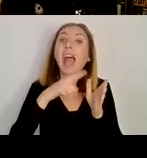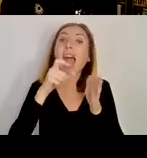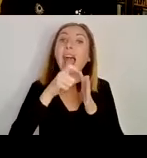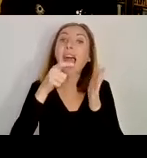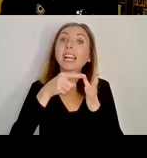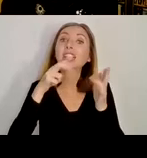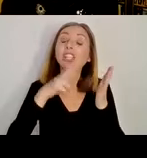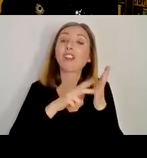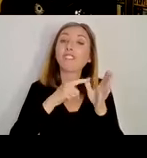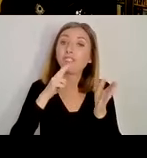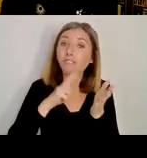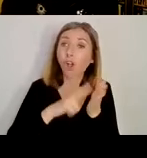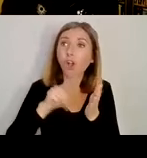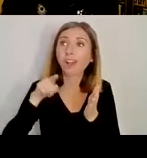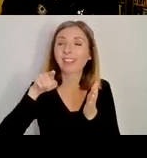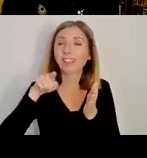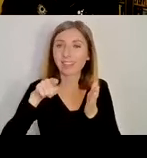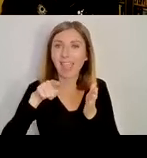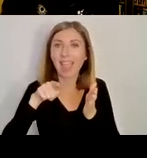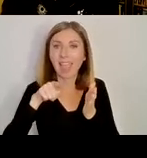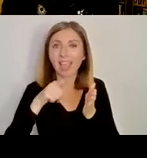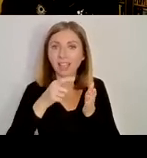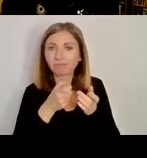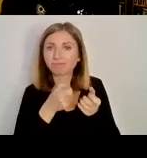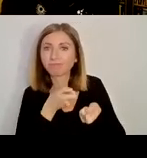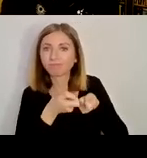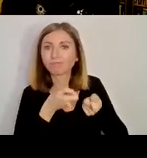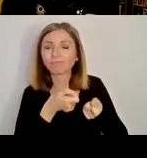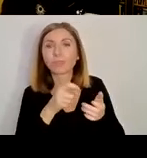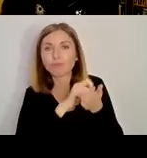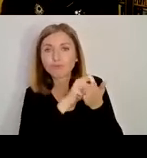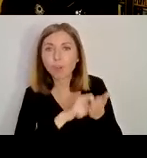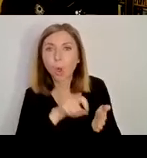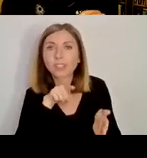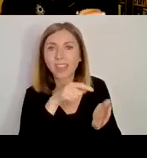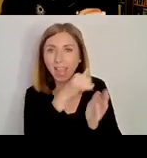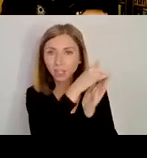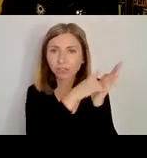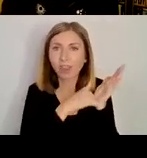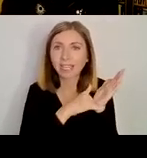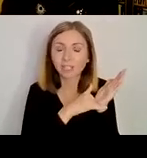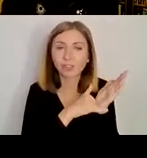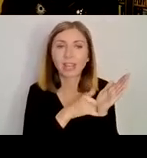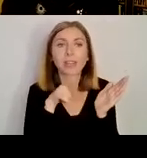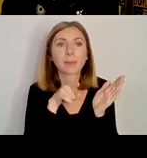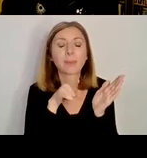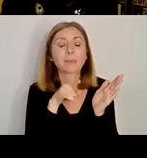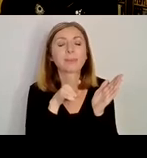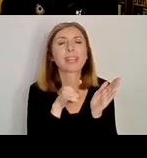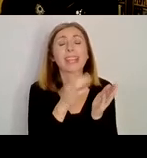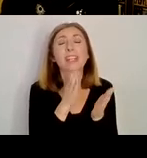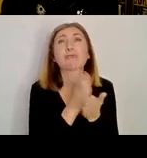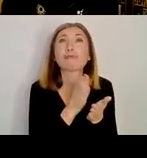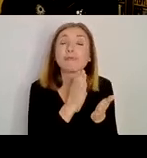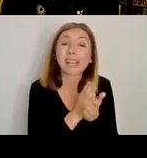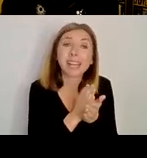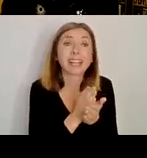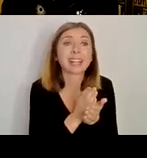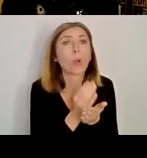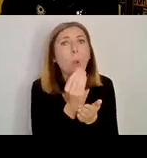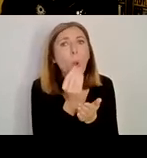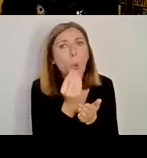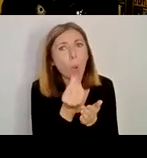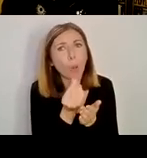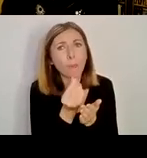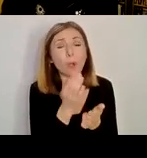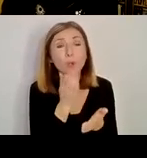abbot of Iona, future abbot, man named Dora Bena. And it's the one of the closest things we have to an autographed